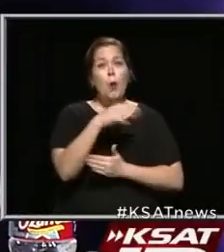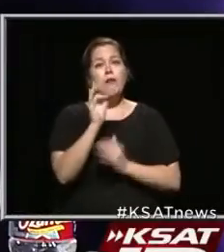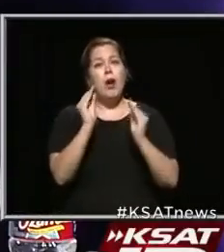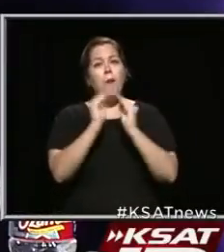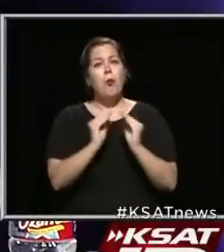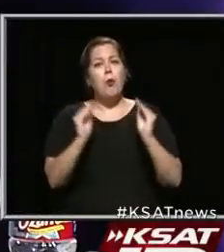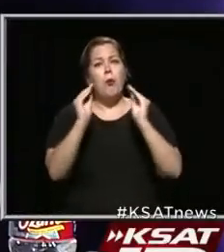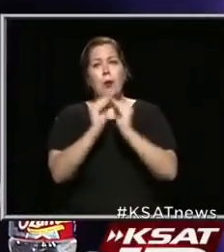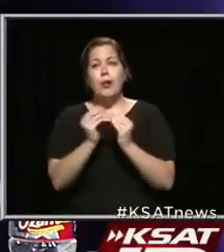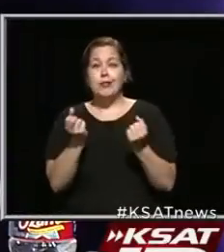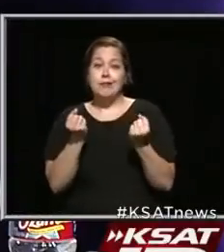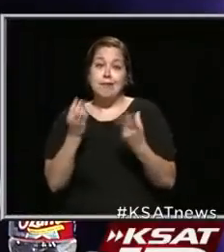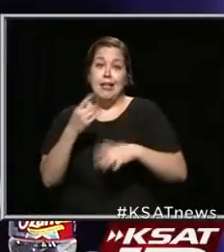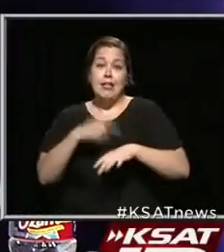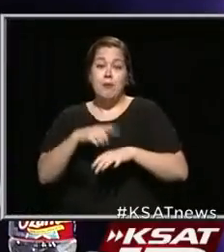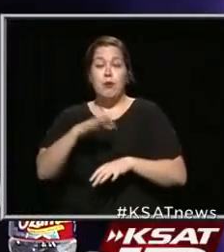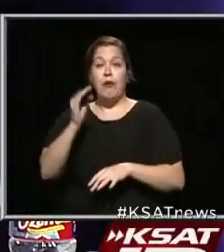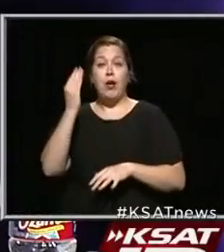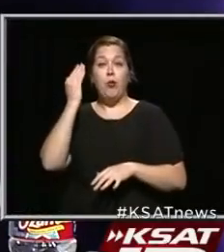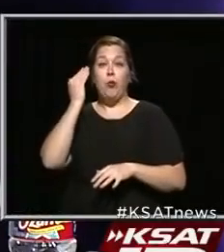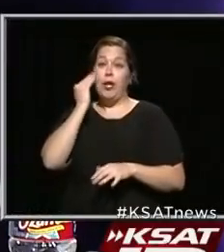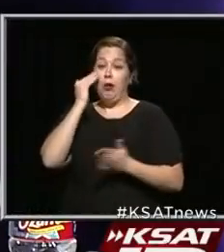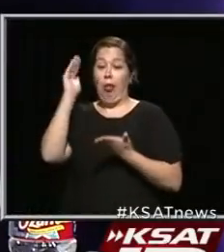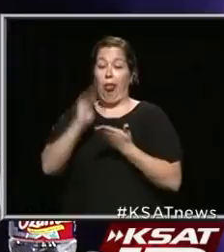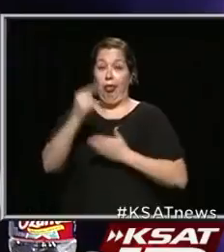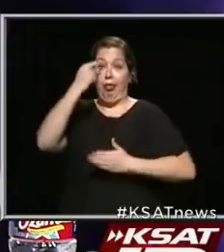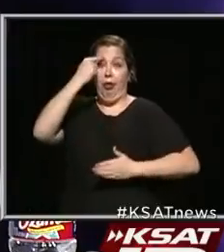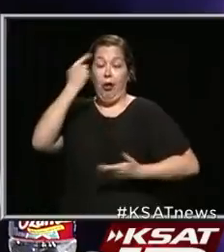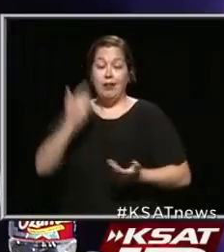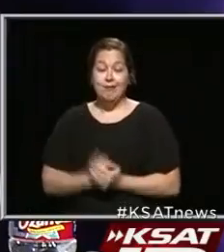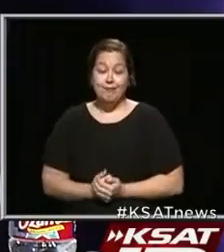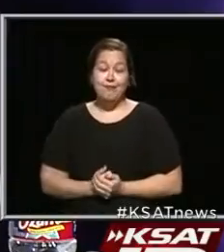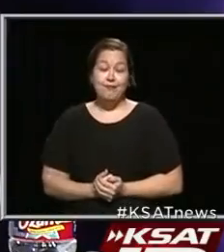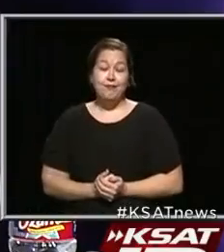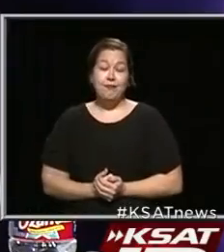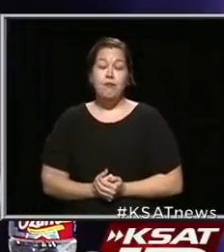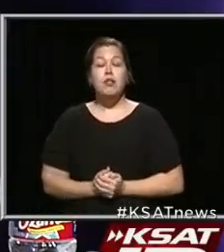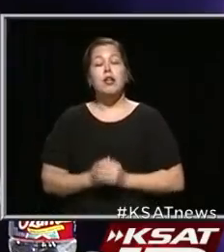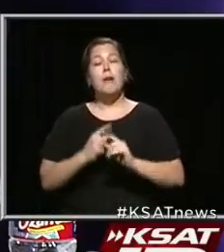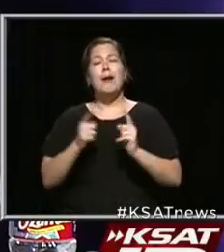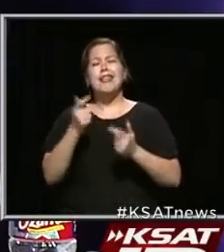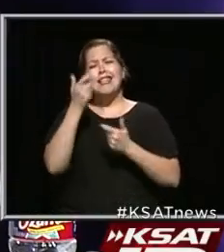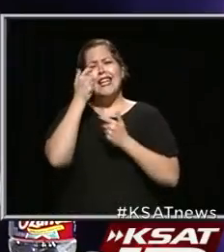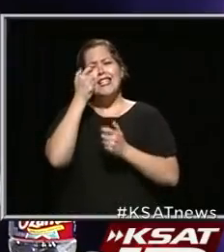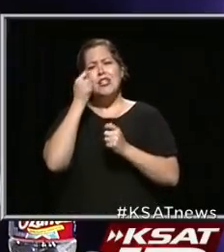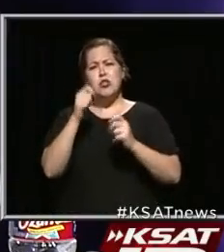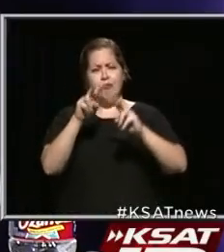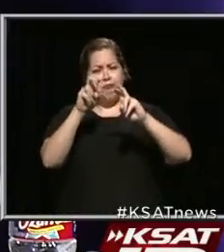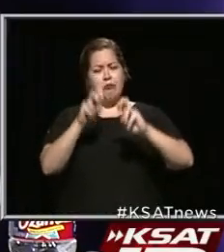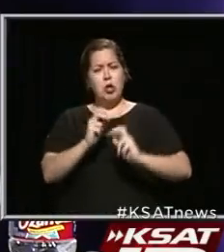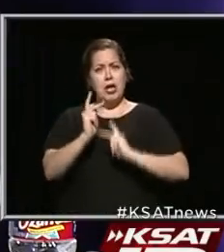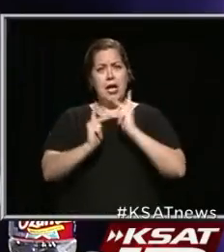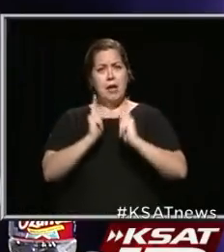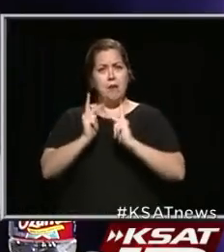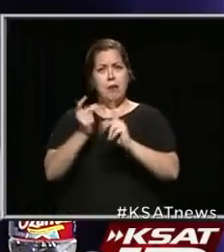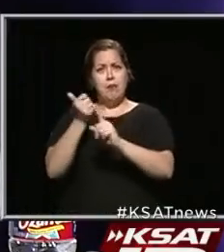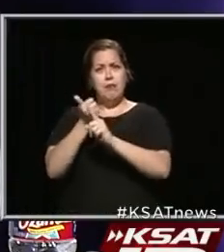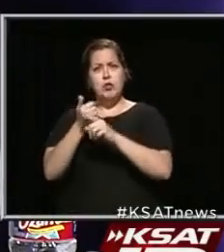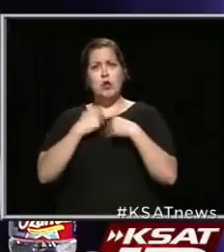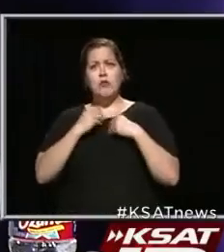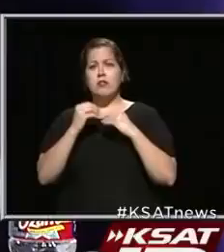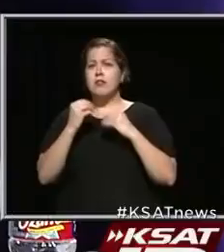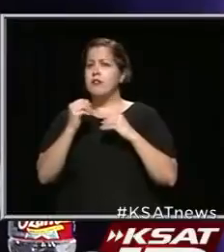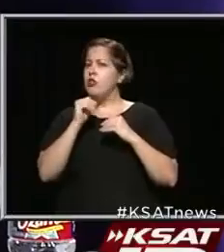bit more, and many times we find out we know less than what we thought we knew before. But it's interesting, when you look at people with no